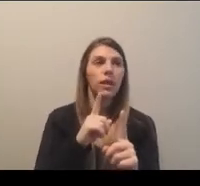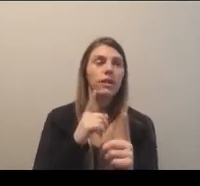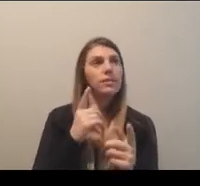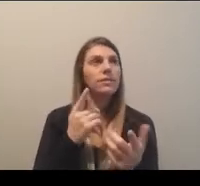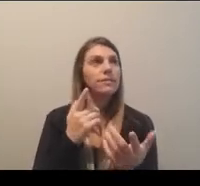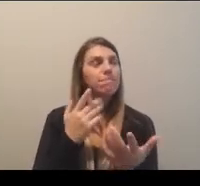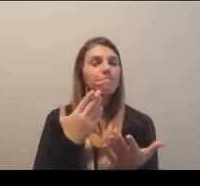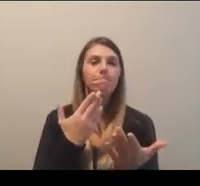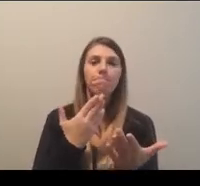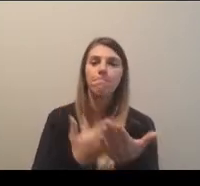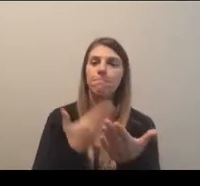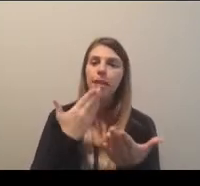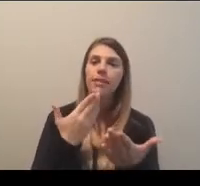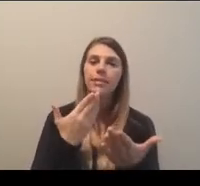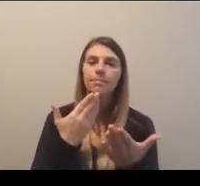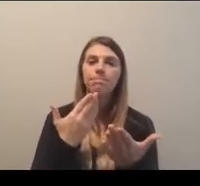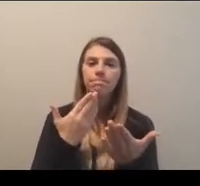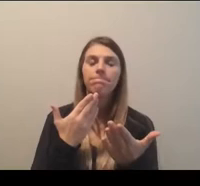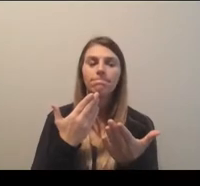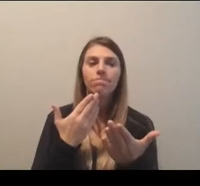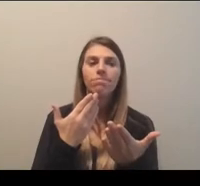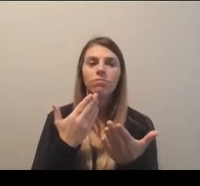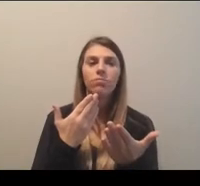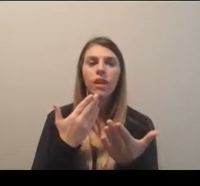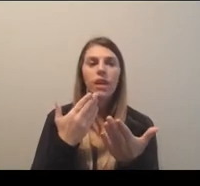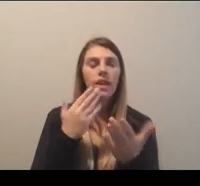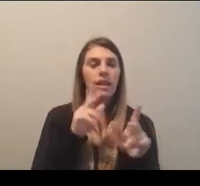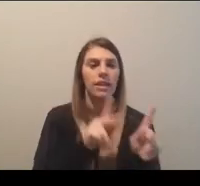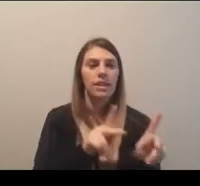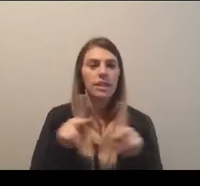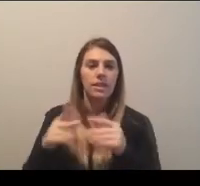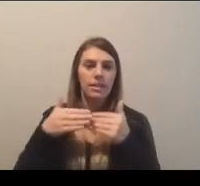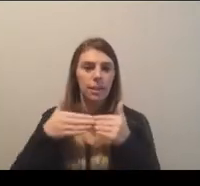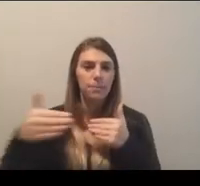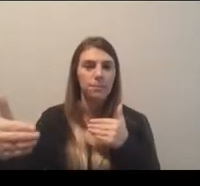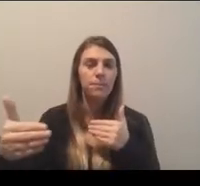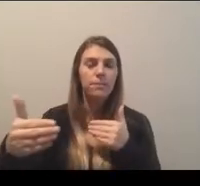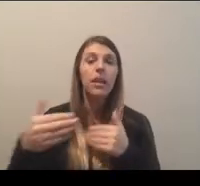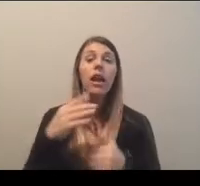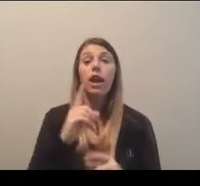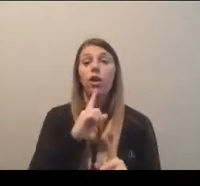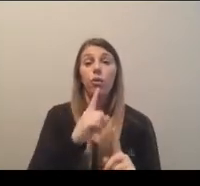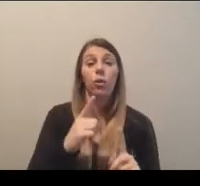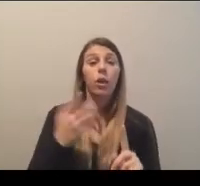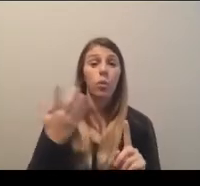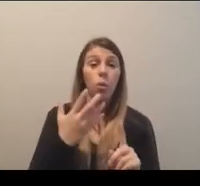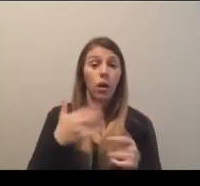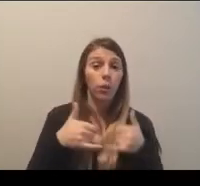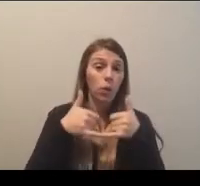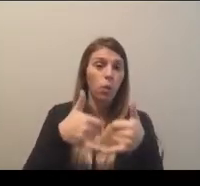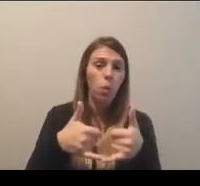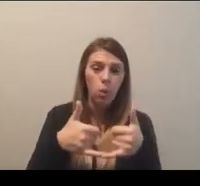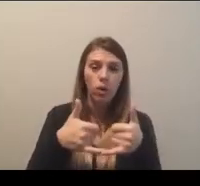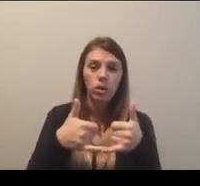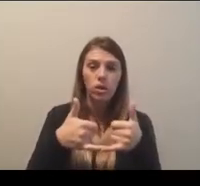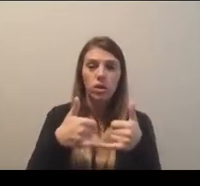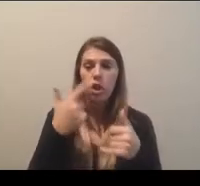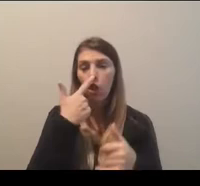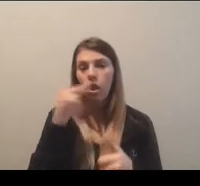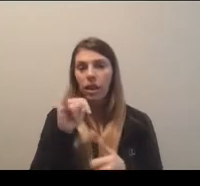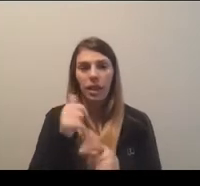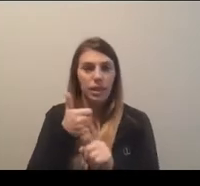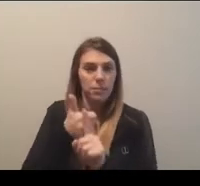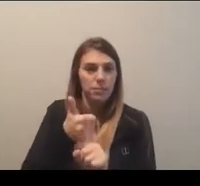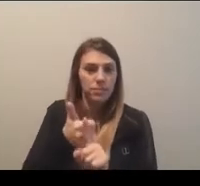and to make sure that they are the same moving forward and literally what the awards or the mementos are themselves.